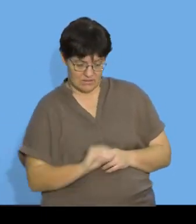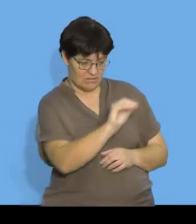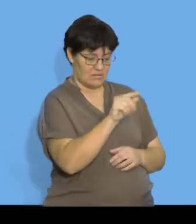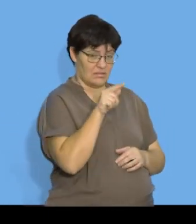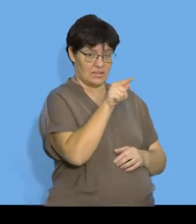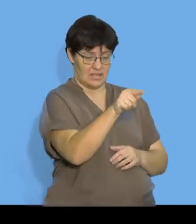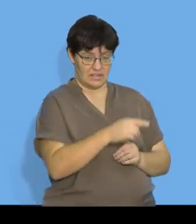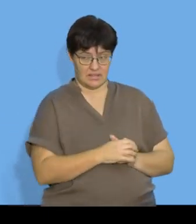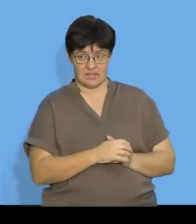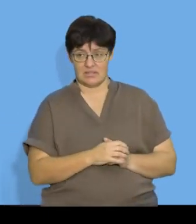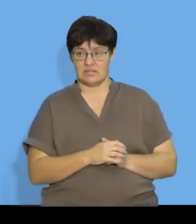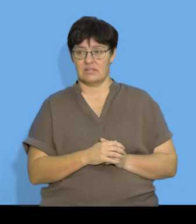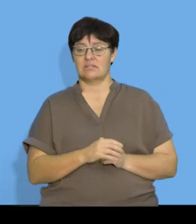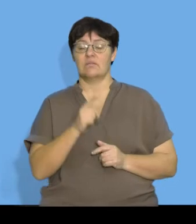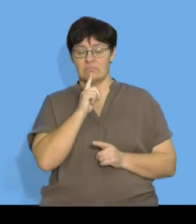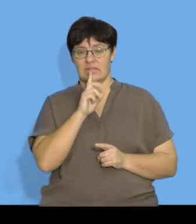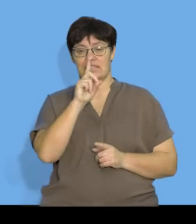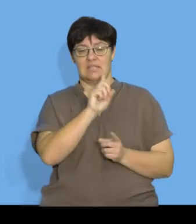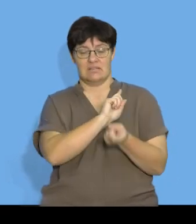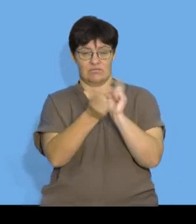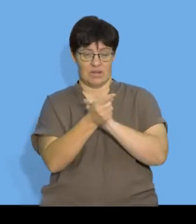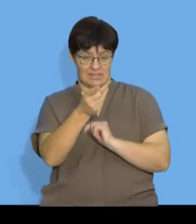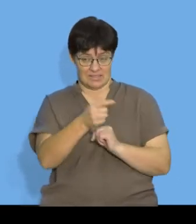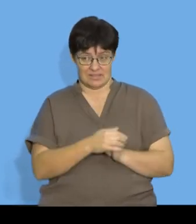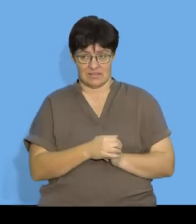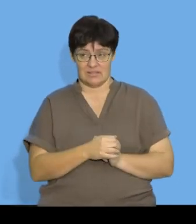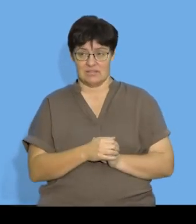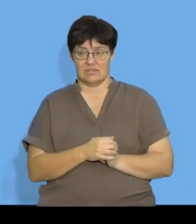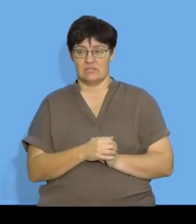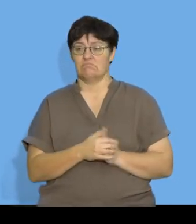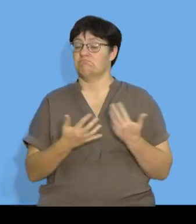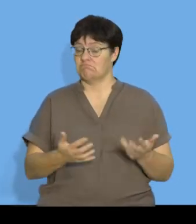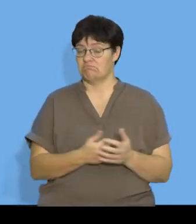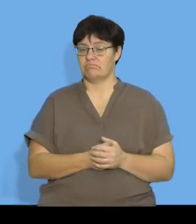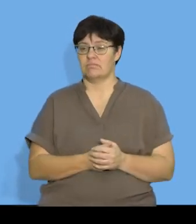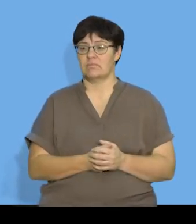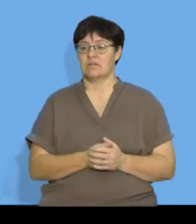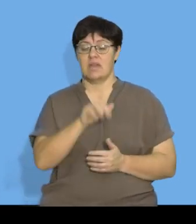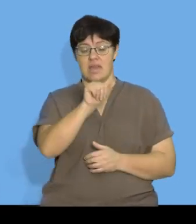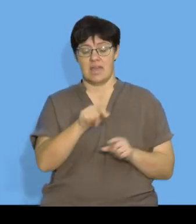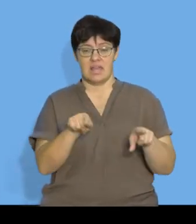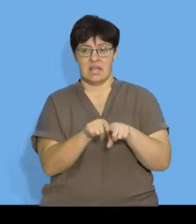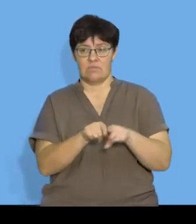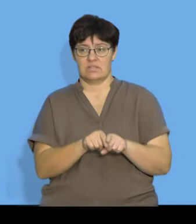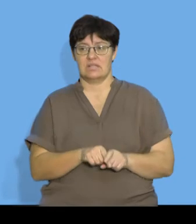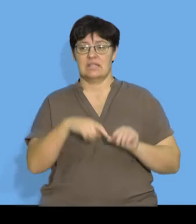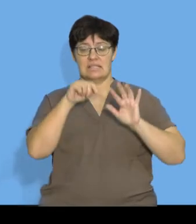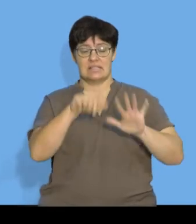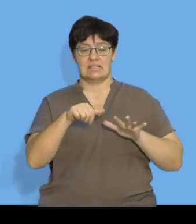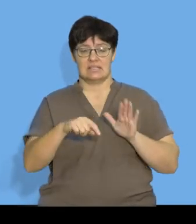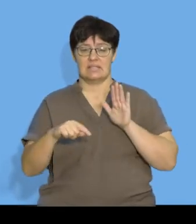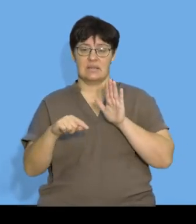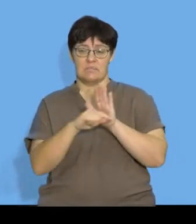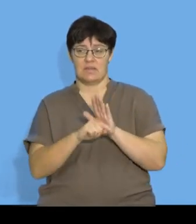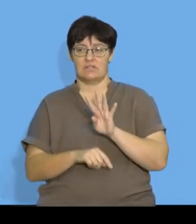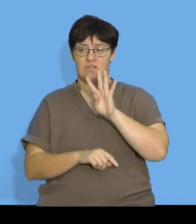back and I'm going to replace the D over here so A is equal to 16